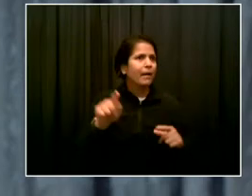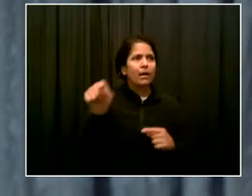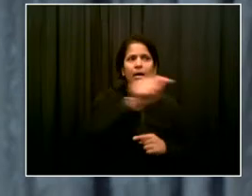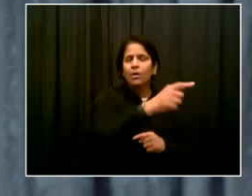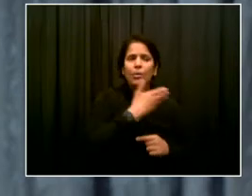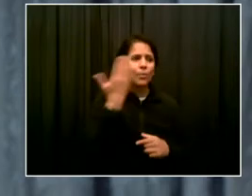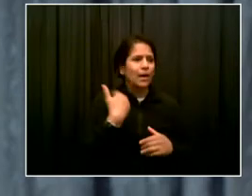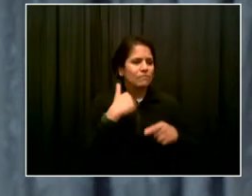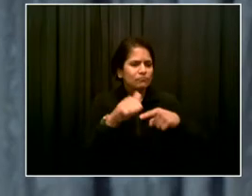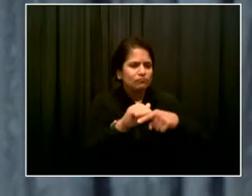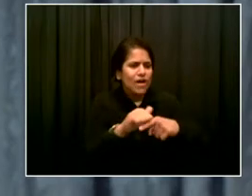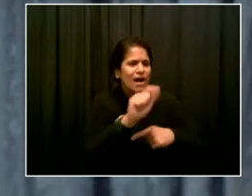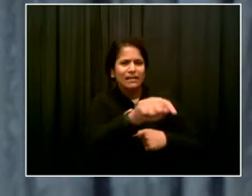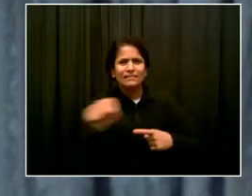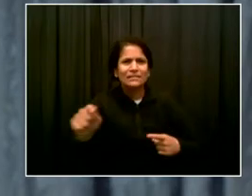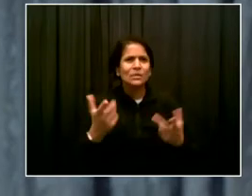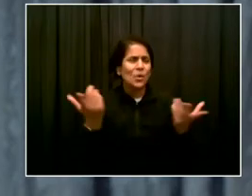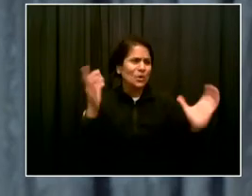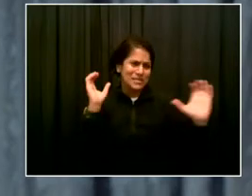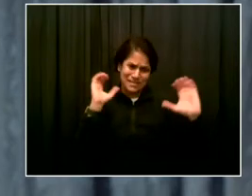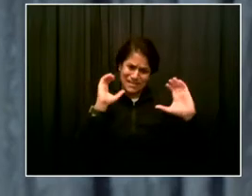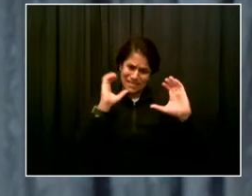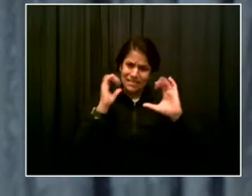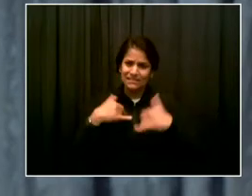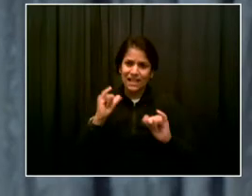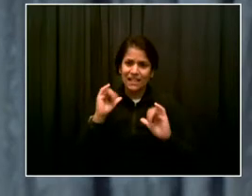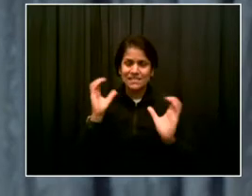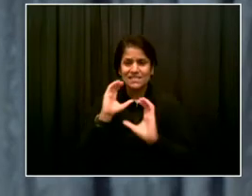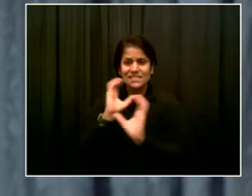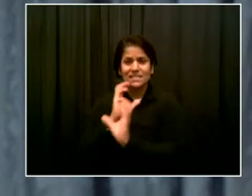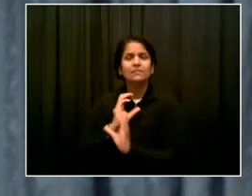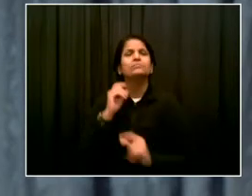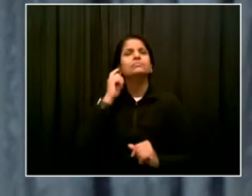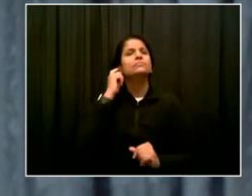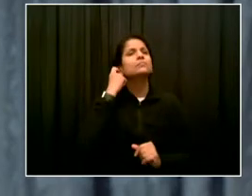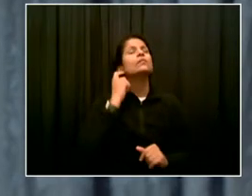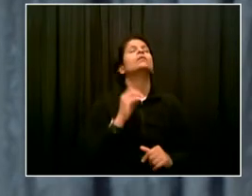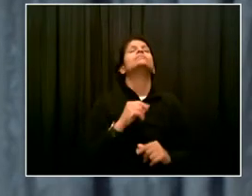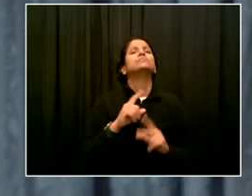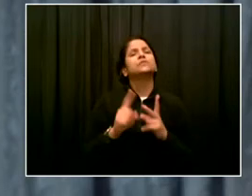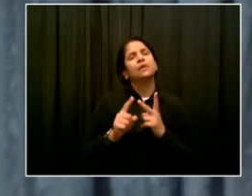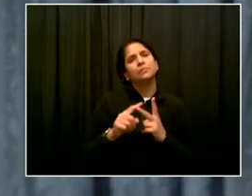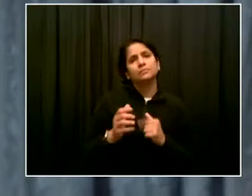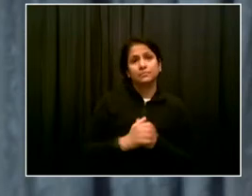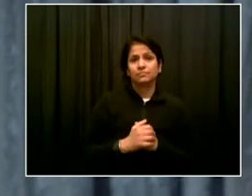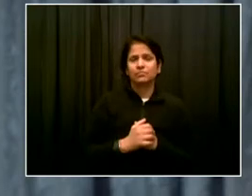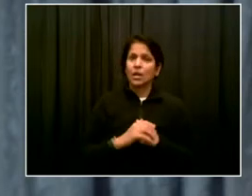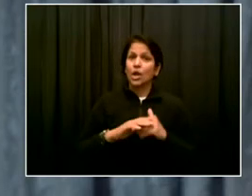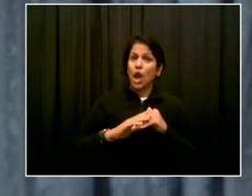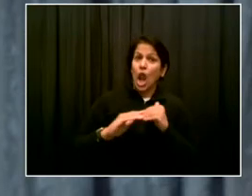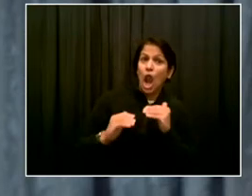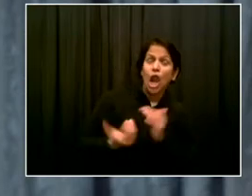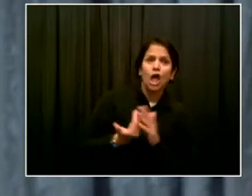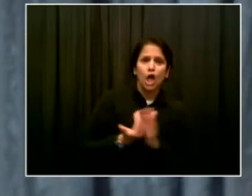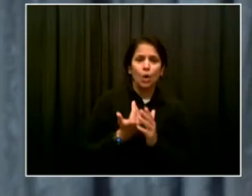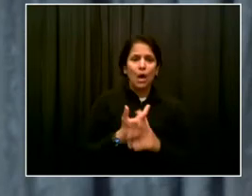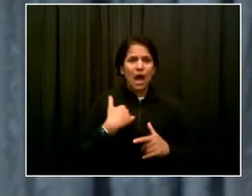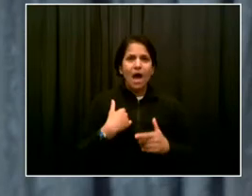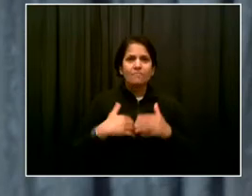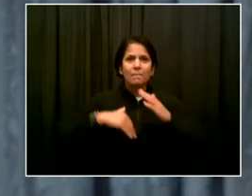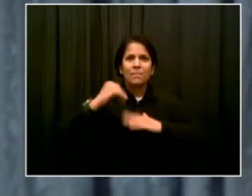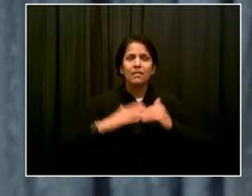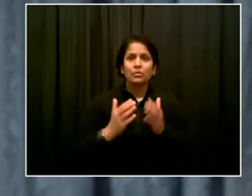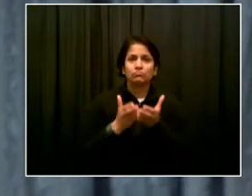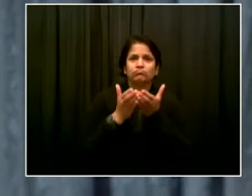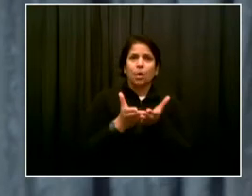point out is we're also bringing on the new line of Olus, uh, ferries, and we don't want to delay that. So we've got a